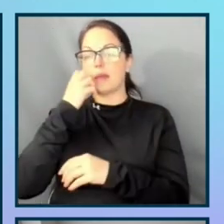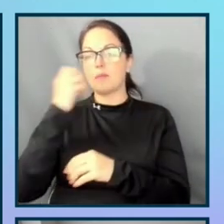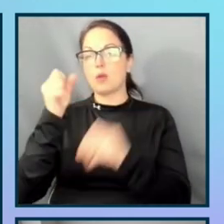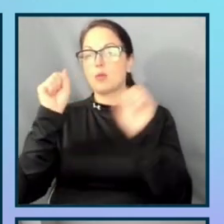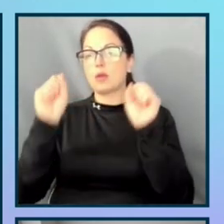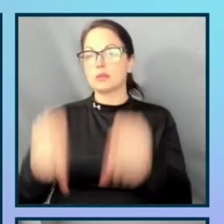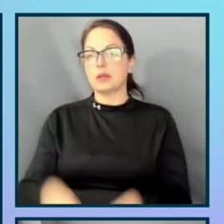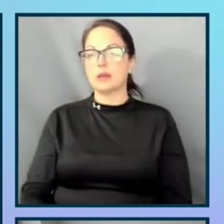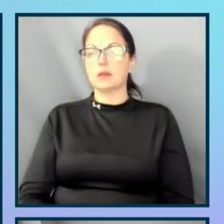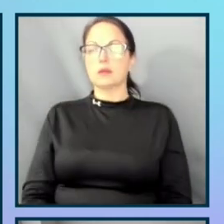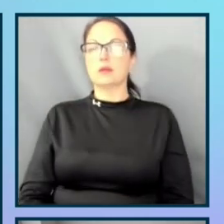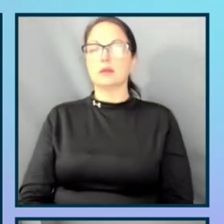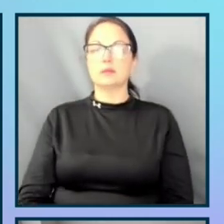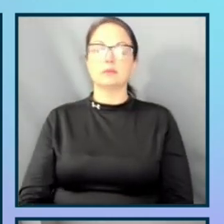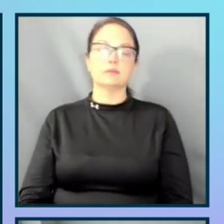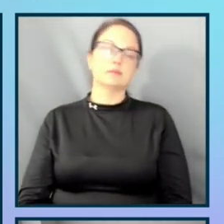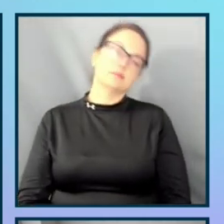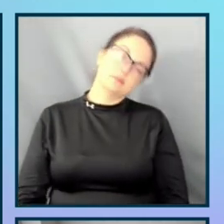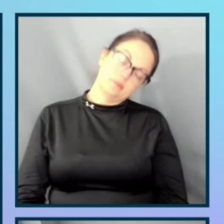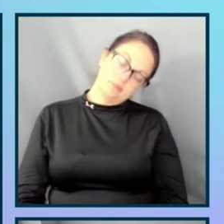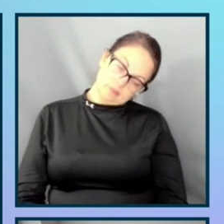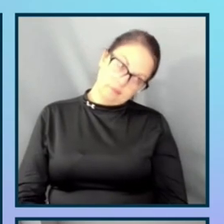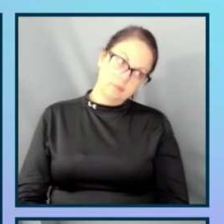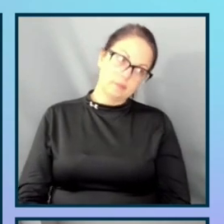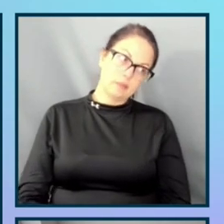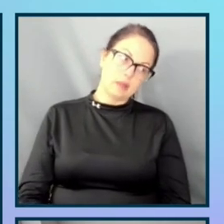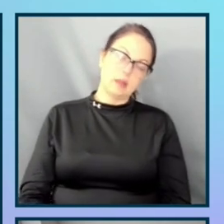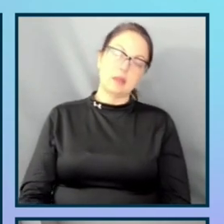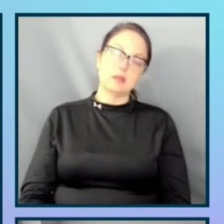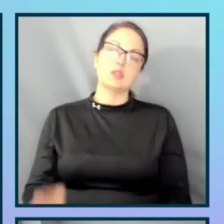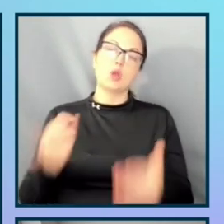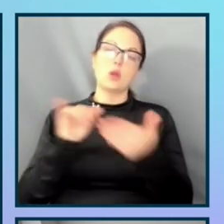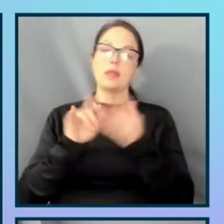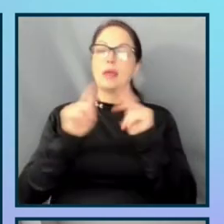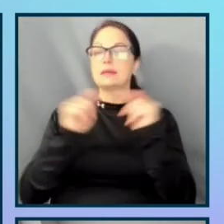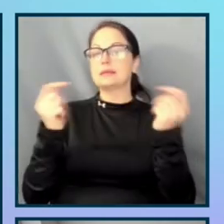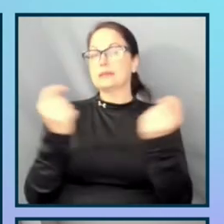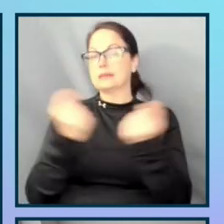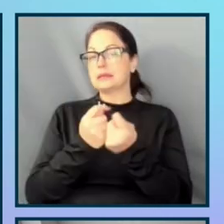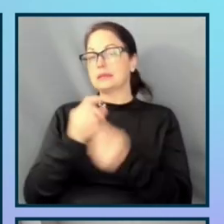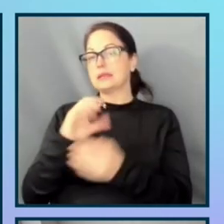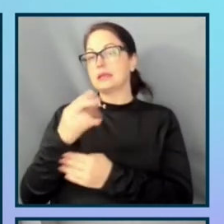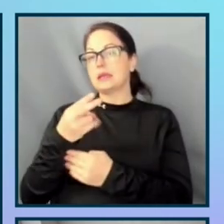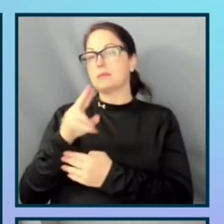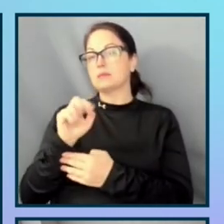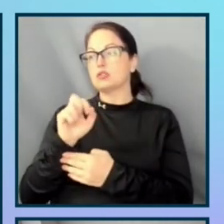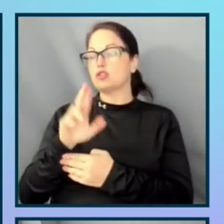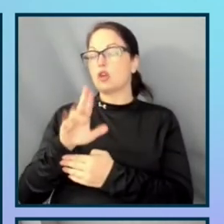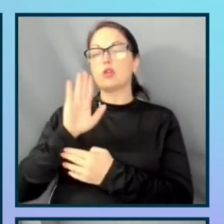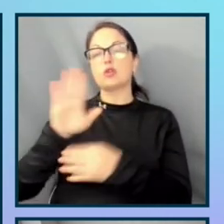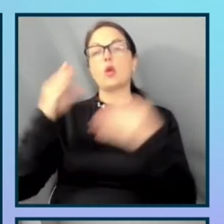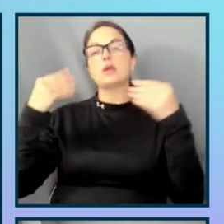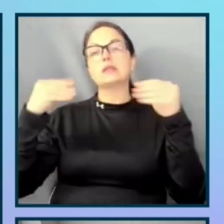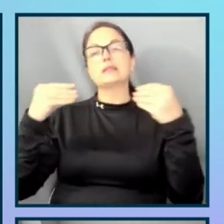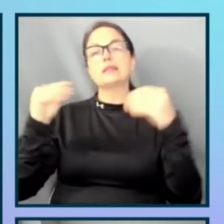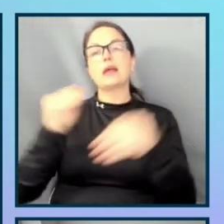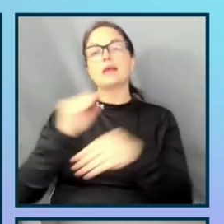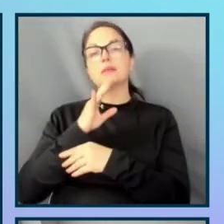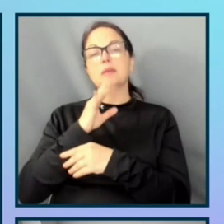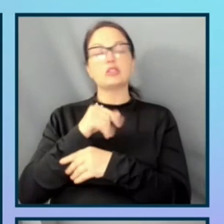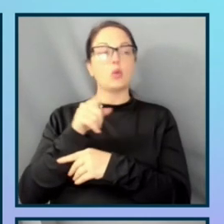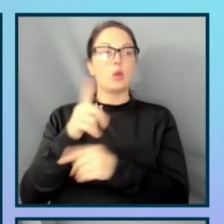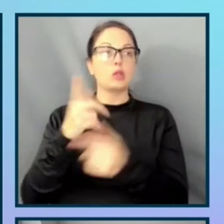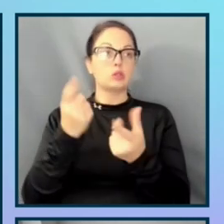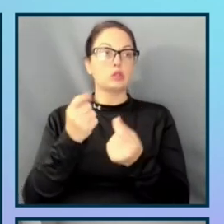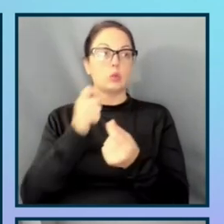that team charter is your sales pitch. It's about the team and what you do and don't do. So